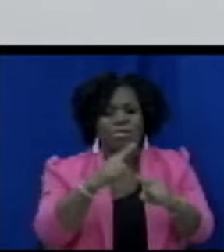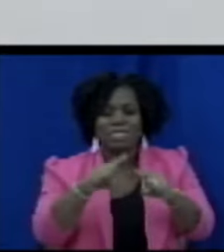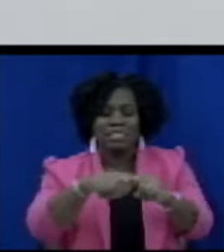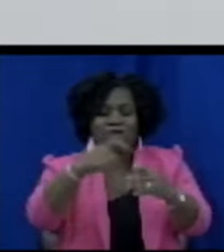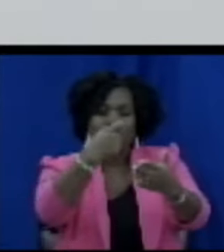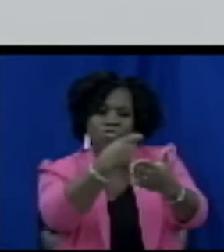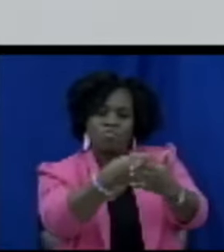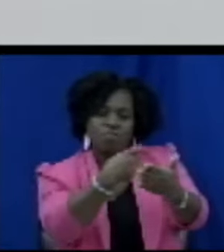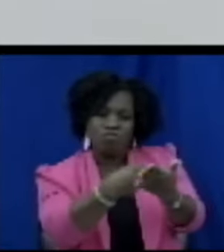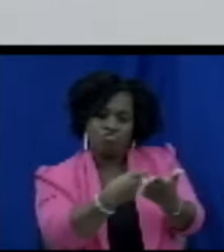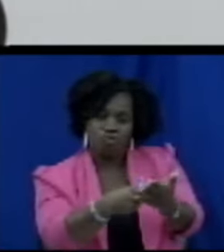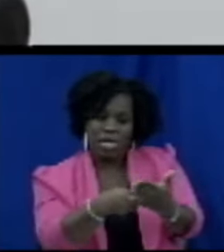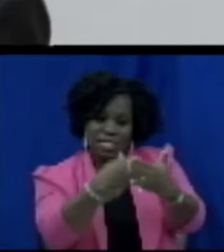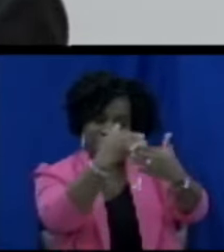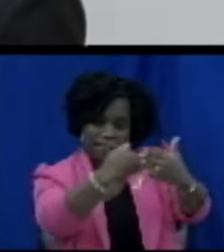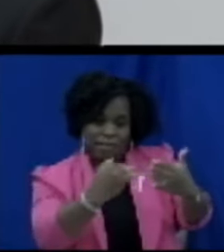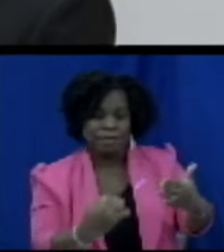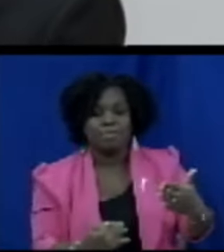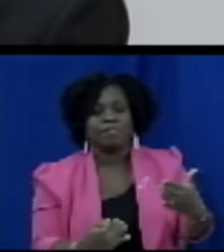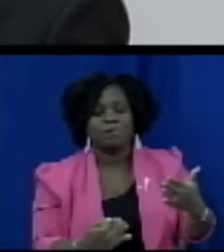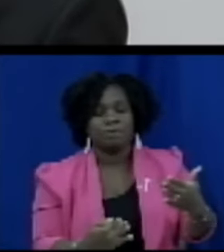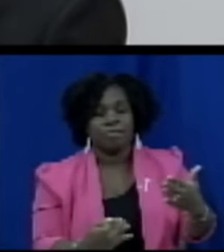maximum markup that is allowed